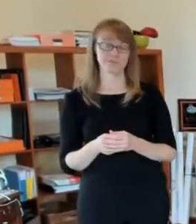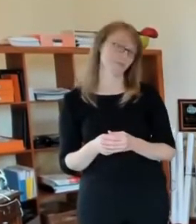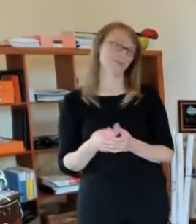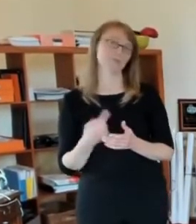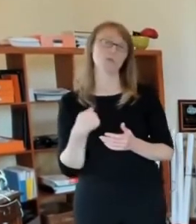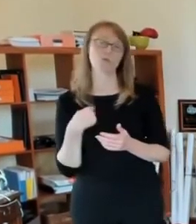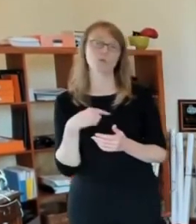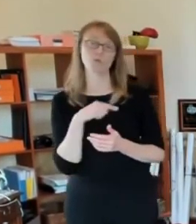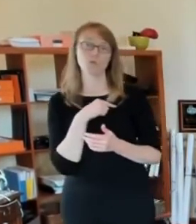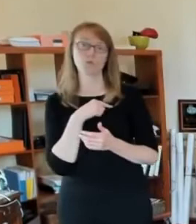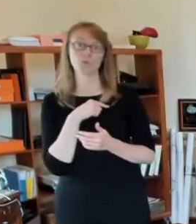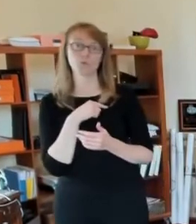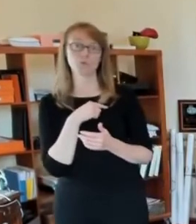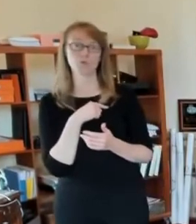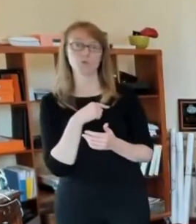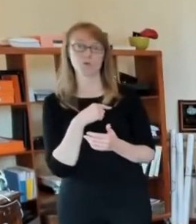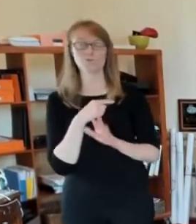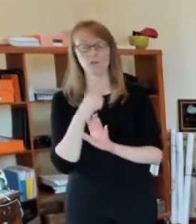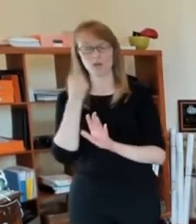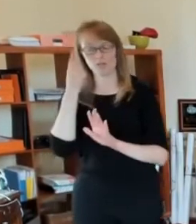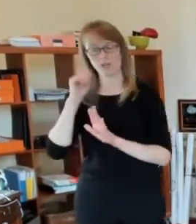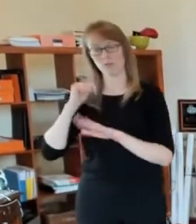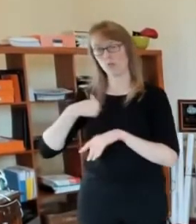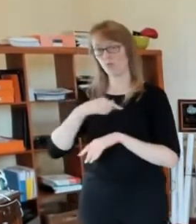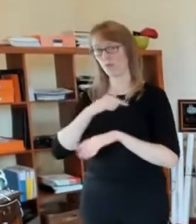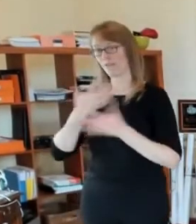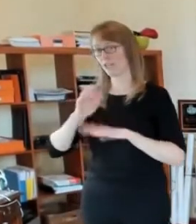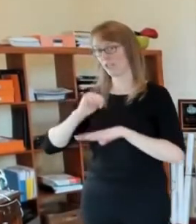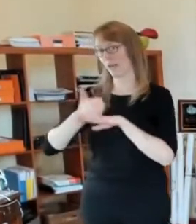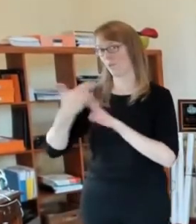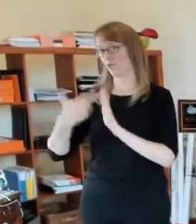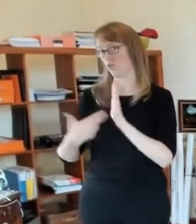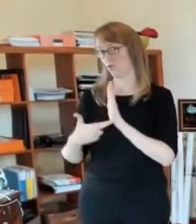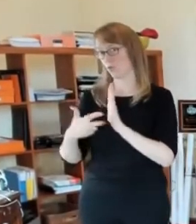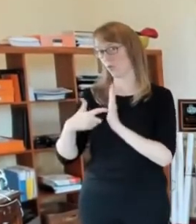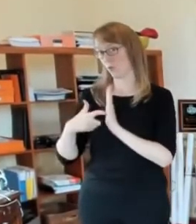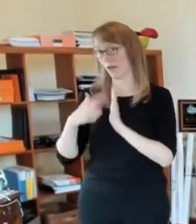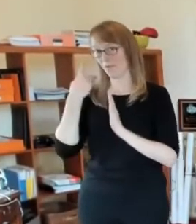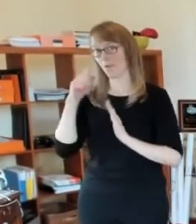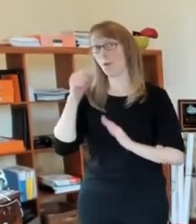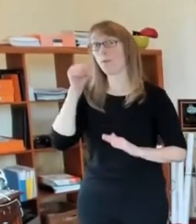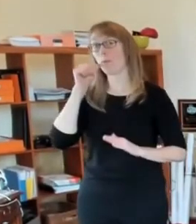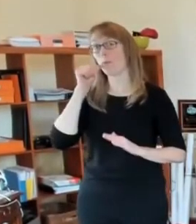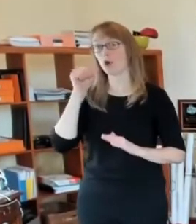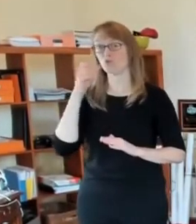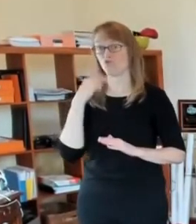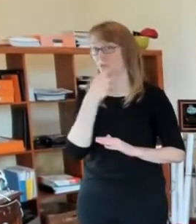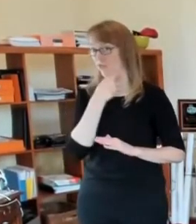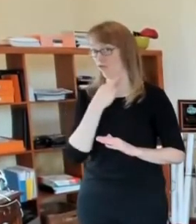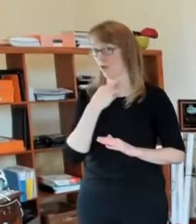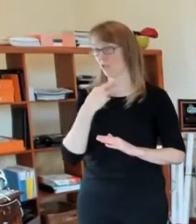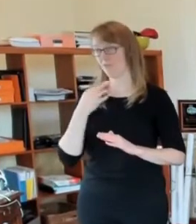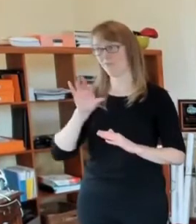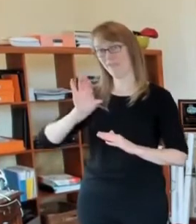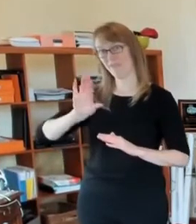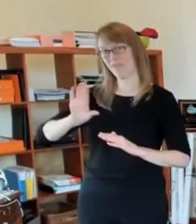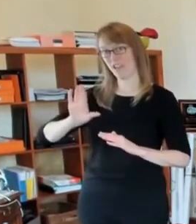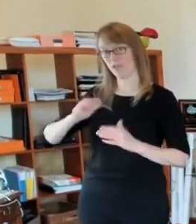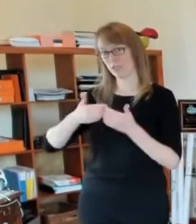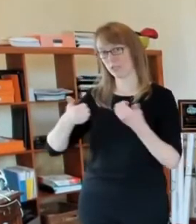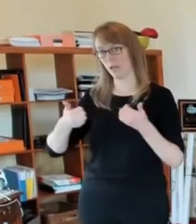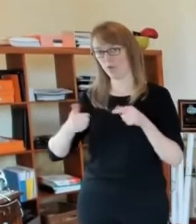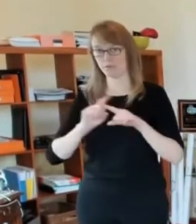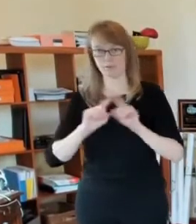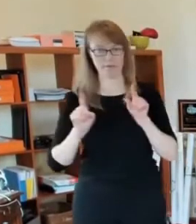their own set of requirements and guidelines. A few more questions, Mayor Amanda's watching and asked your thoughts on whether